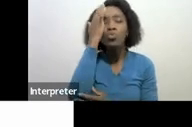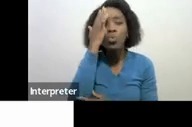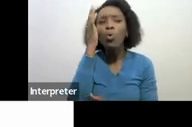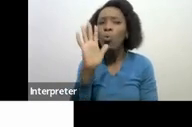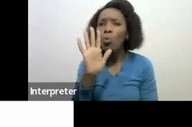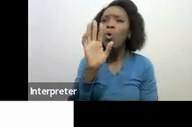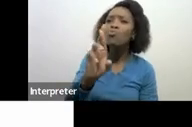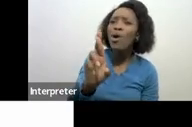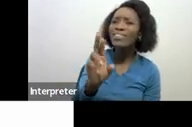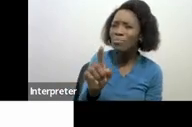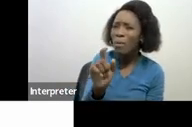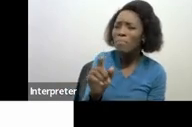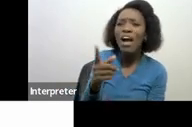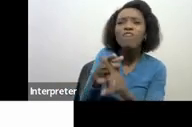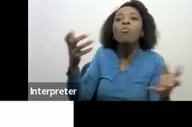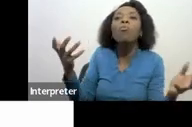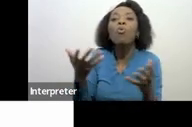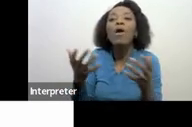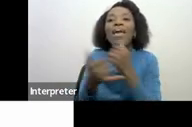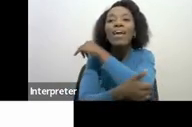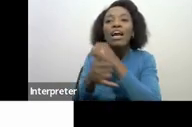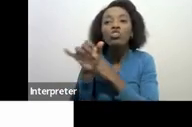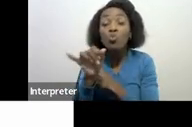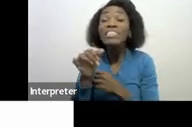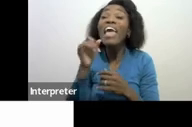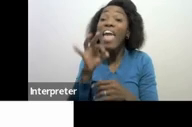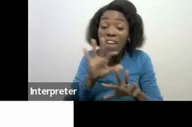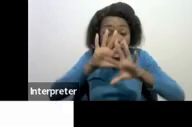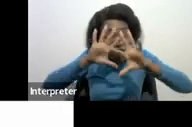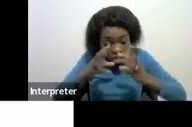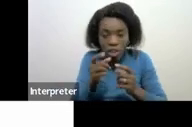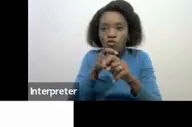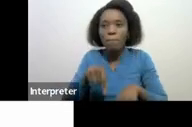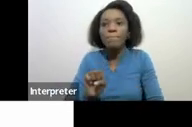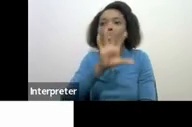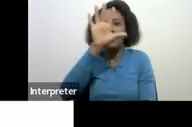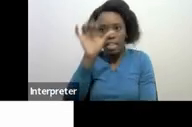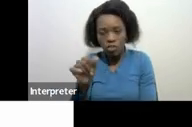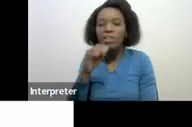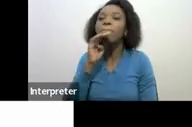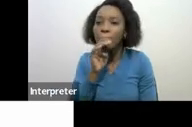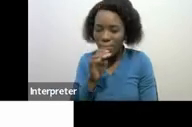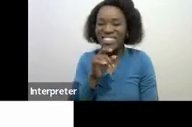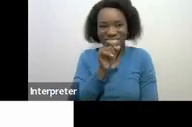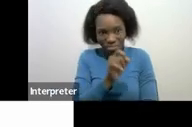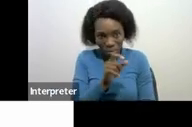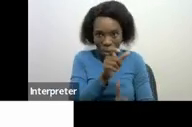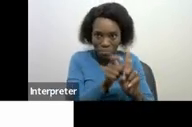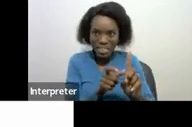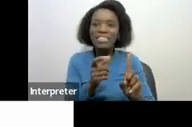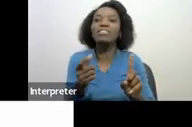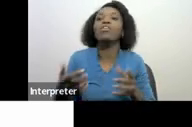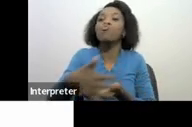coming from if the source is entirely Republic of South Africa the royalty must be included in the resident's gross income